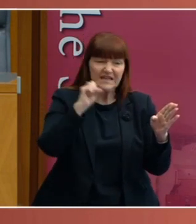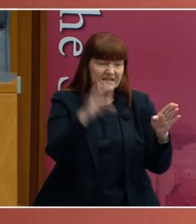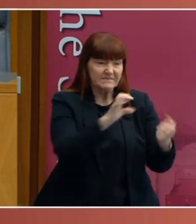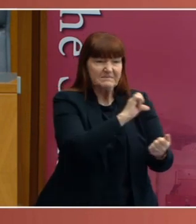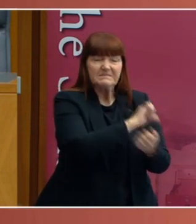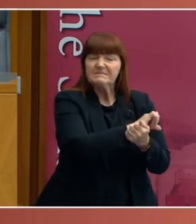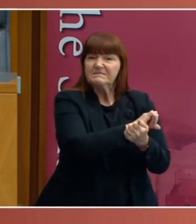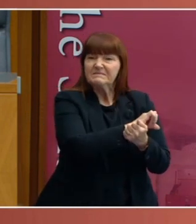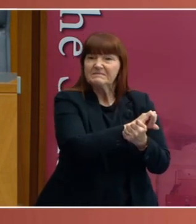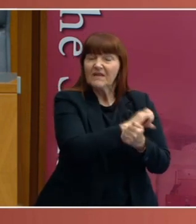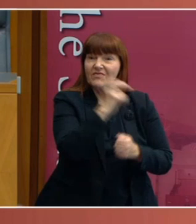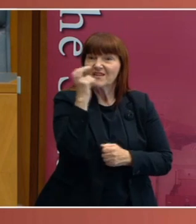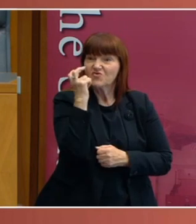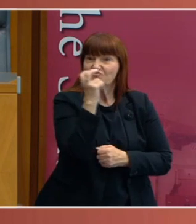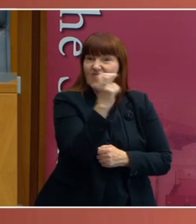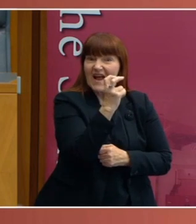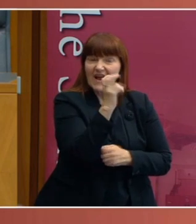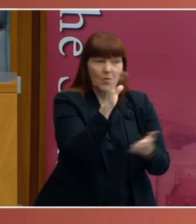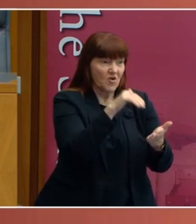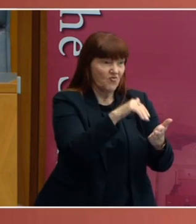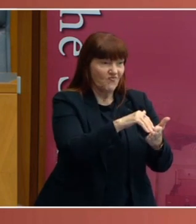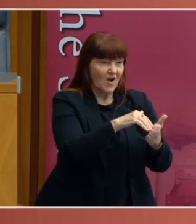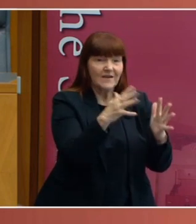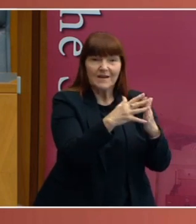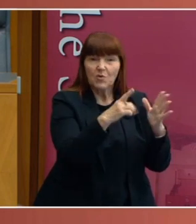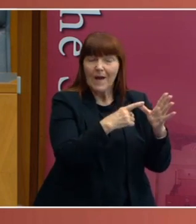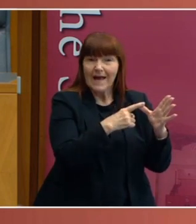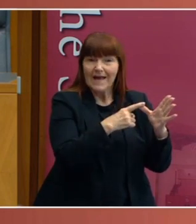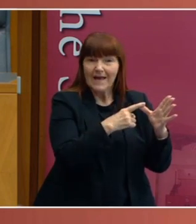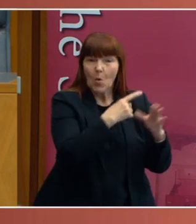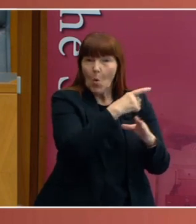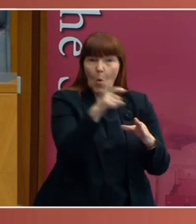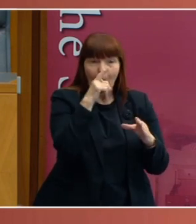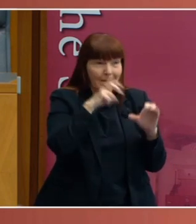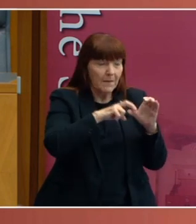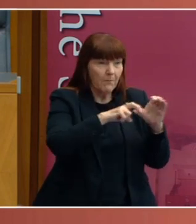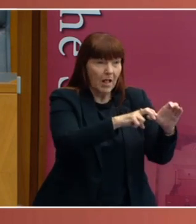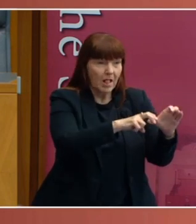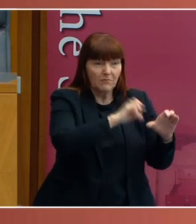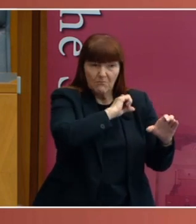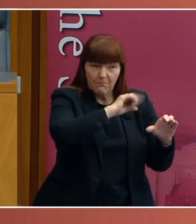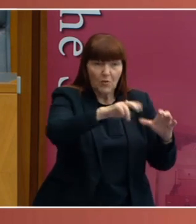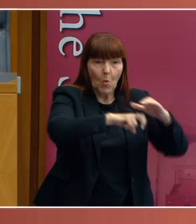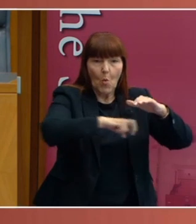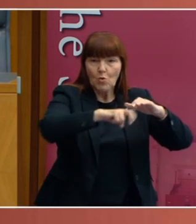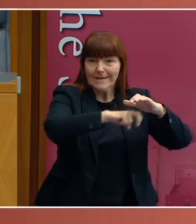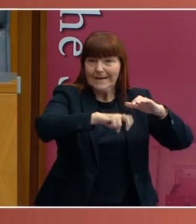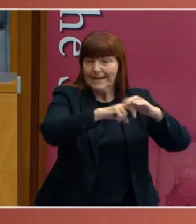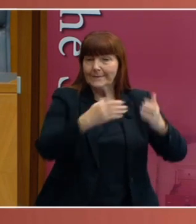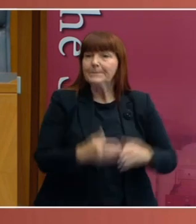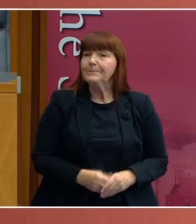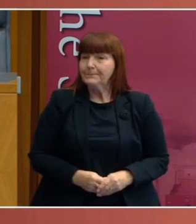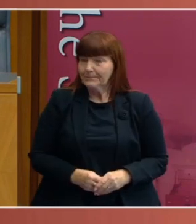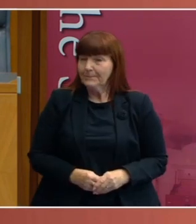transcontinental train as it entered Western Australia and placed all the people on the train in quarantine. Now, the